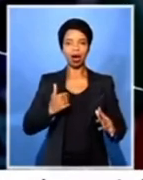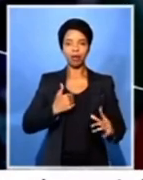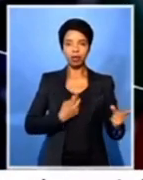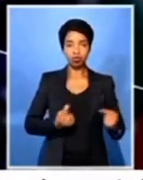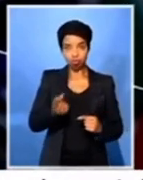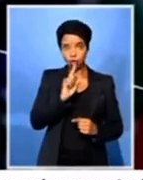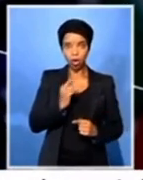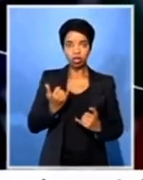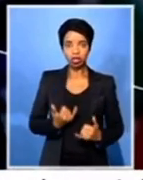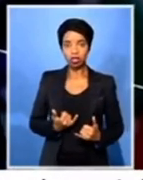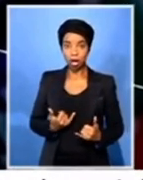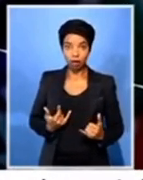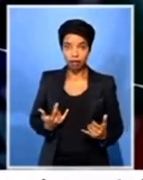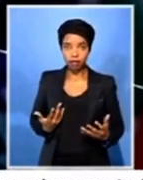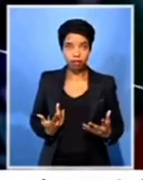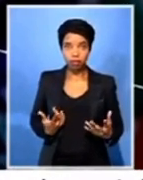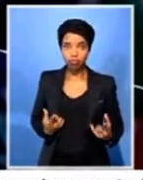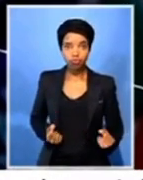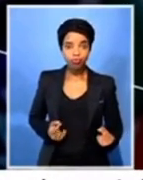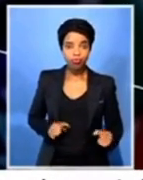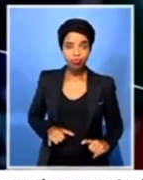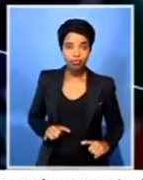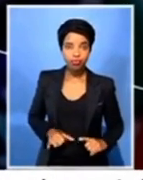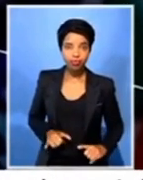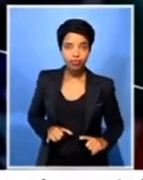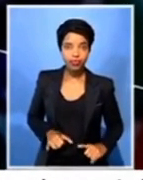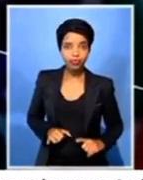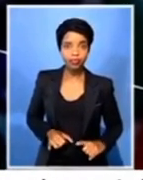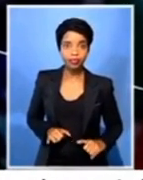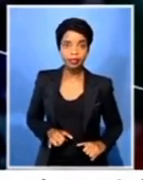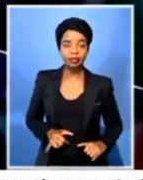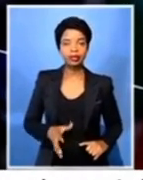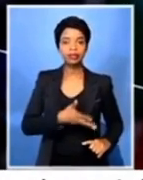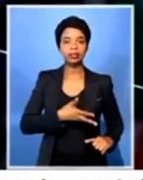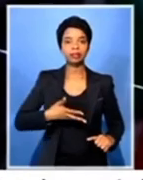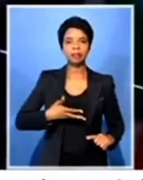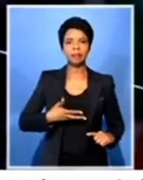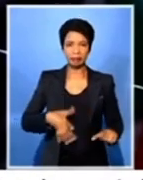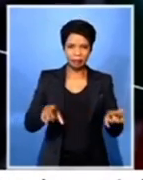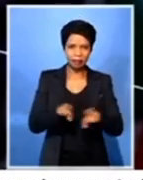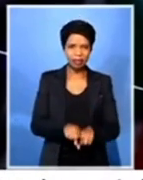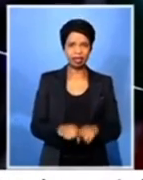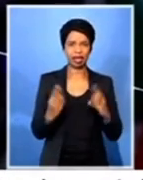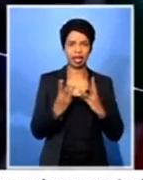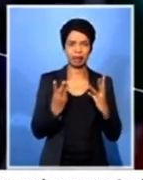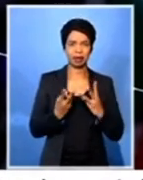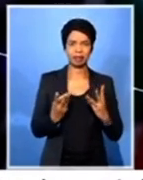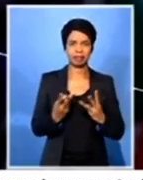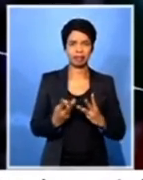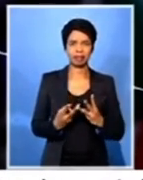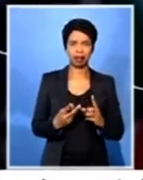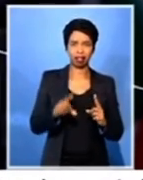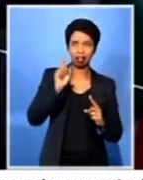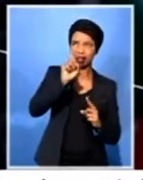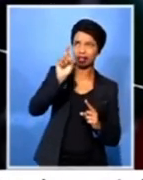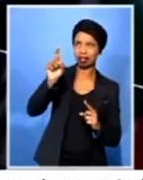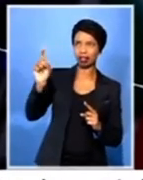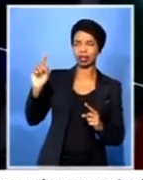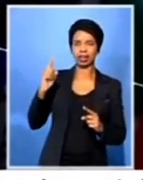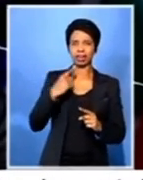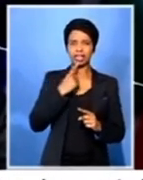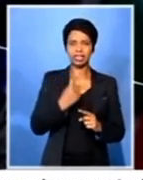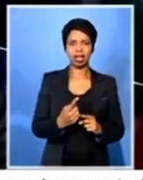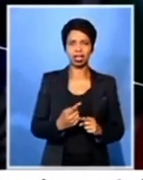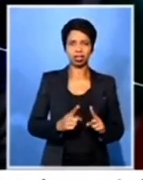them. Mama. The same people who shocked us by not allowing you to